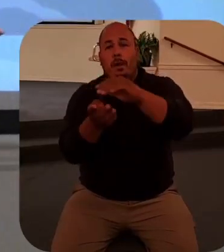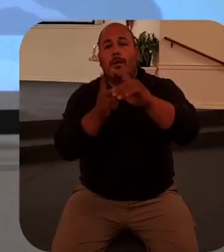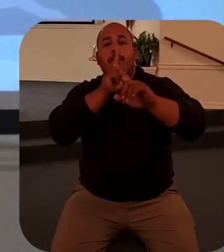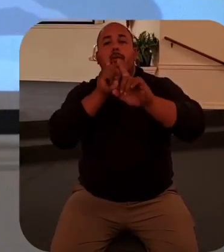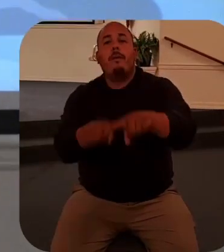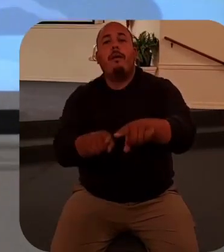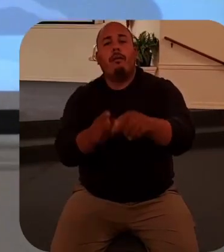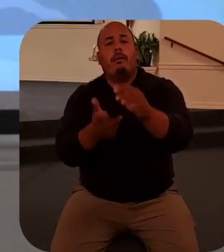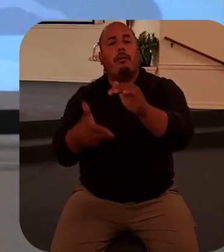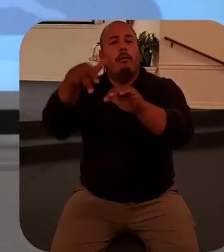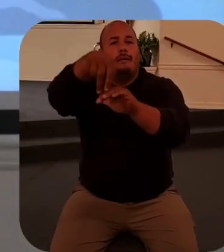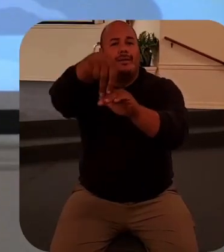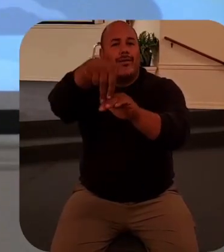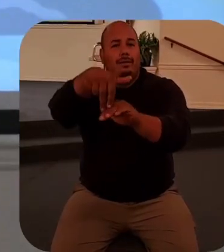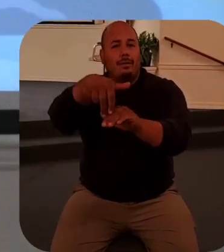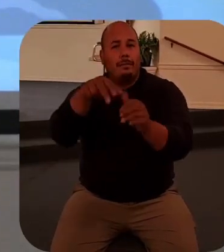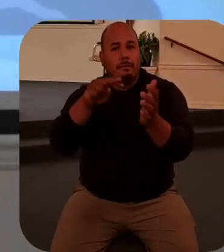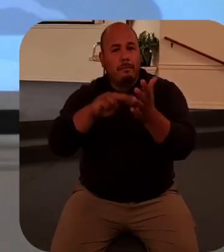shed a tear.